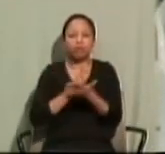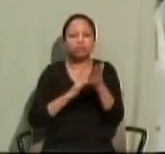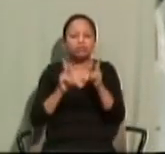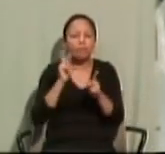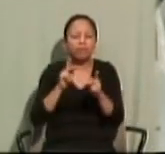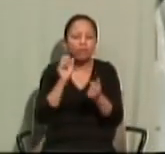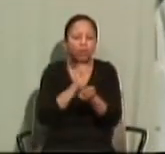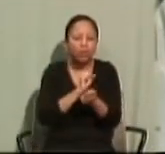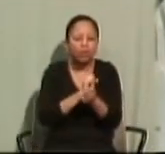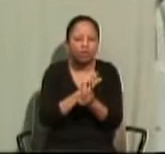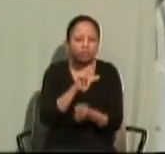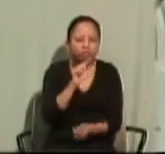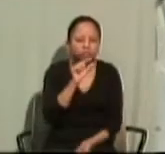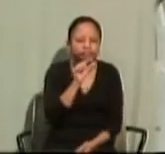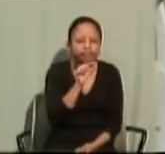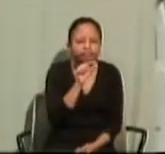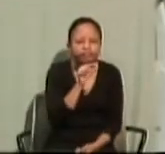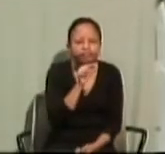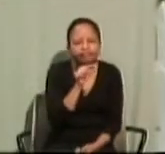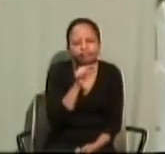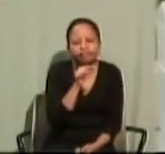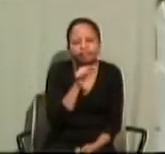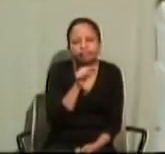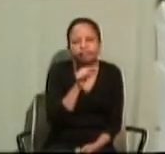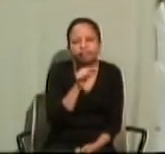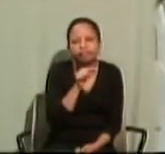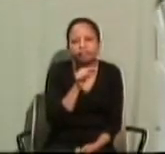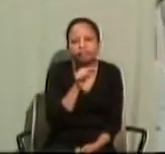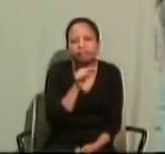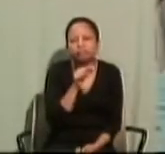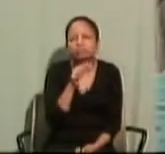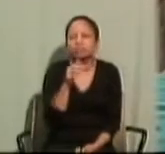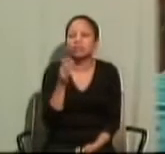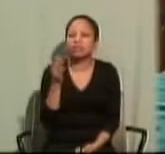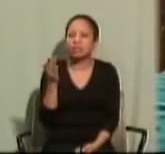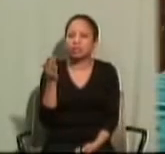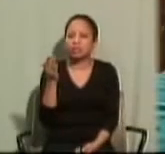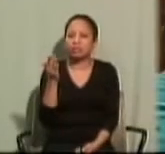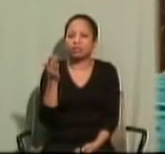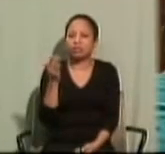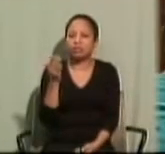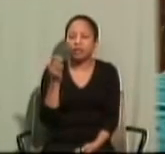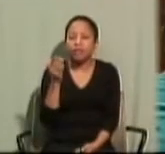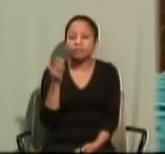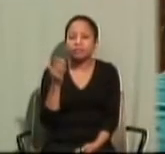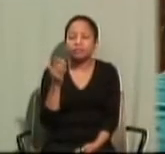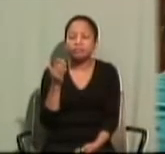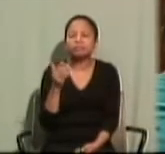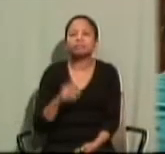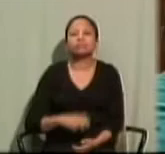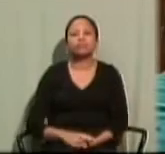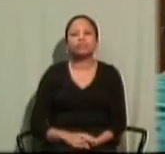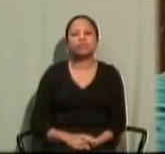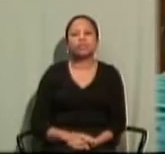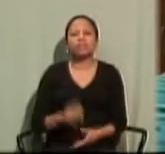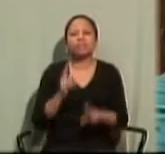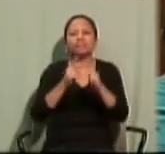We should not accept a judicial system in which